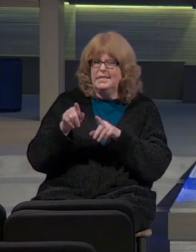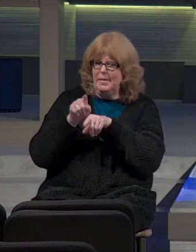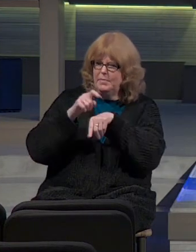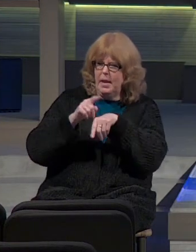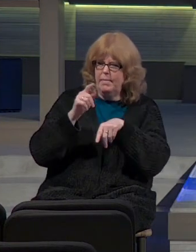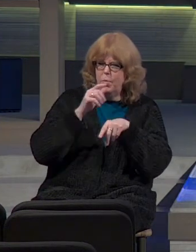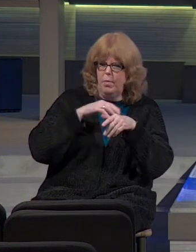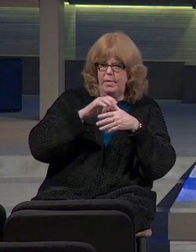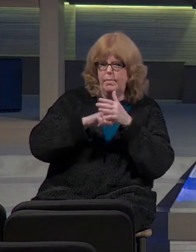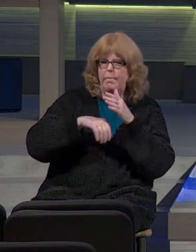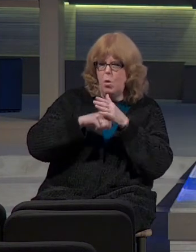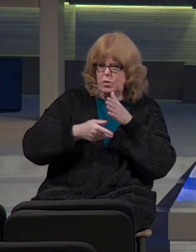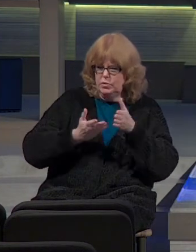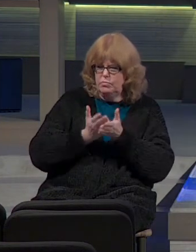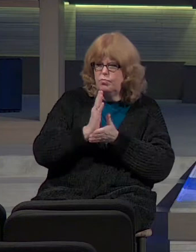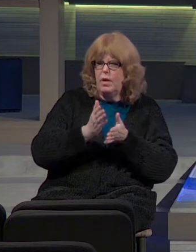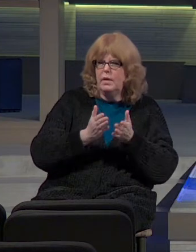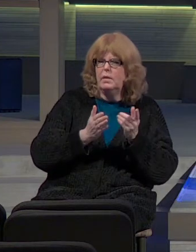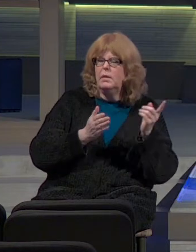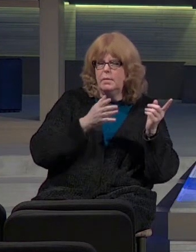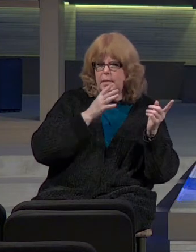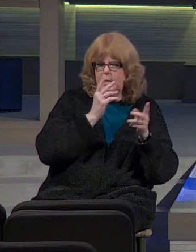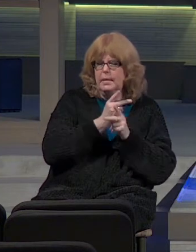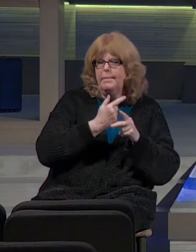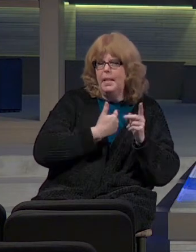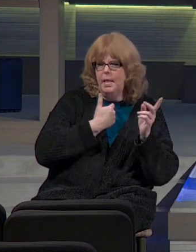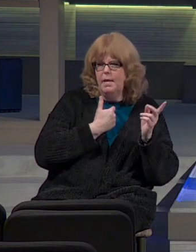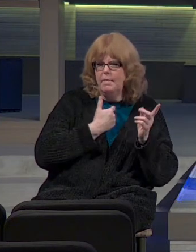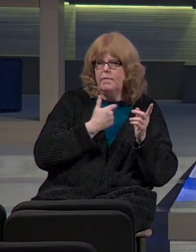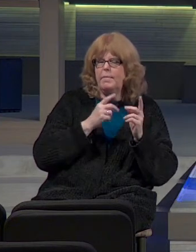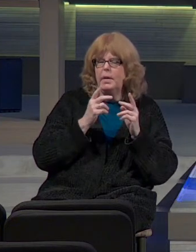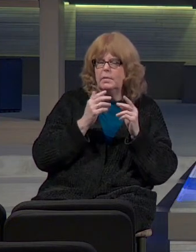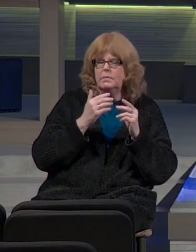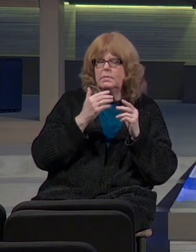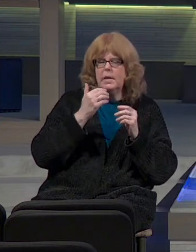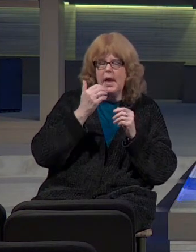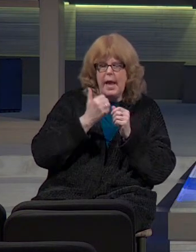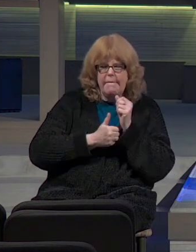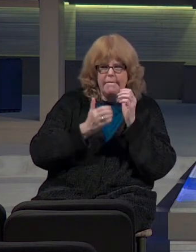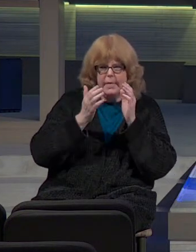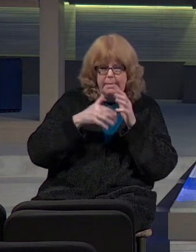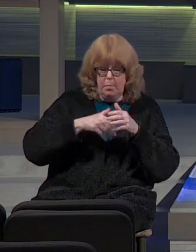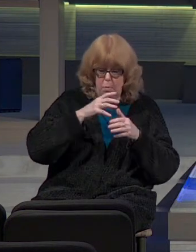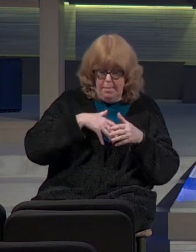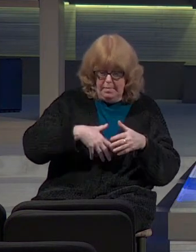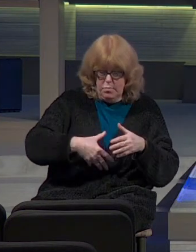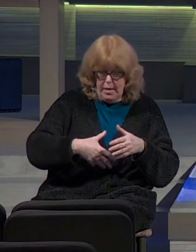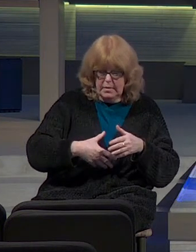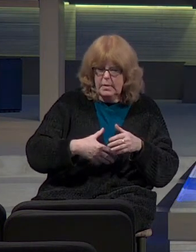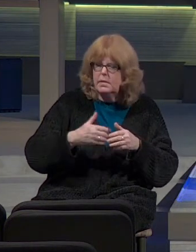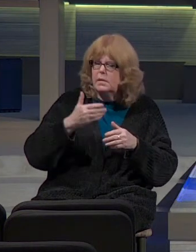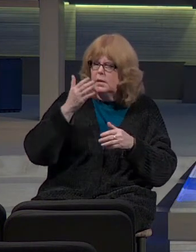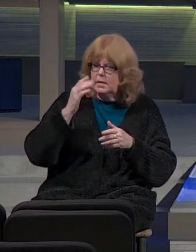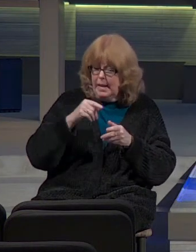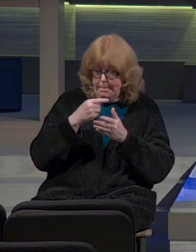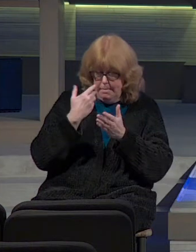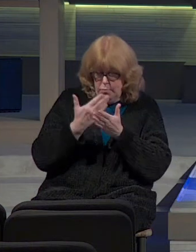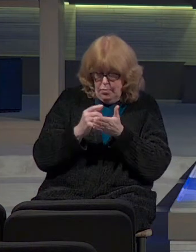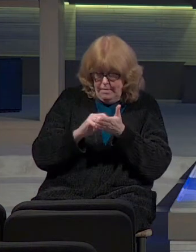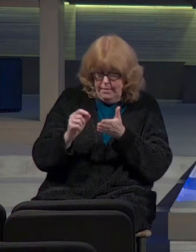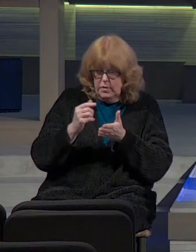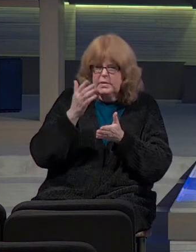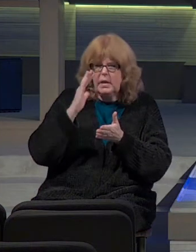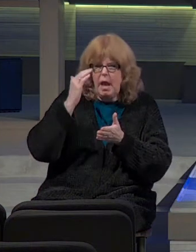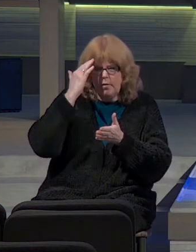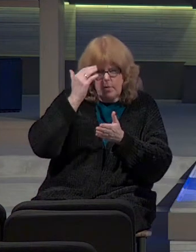it is very fair to say that each person's life is known intimately, dearly, and they are created with a purpose by God.